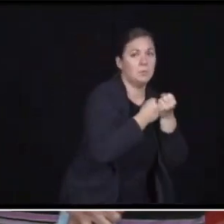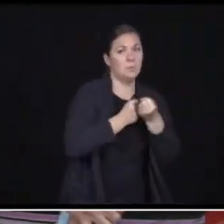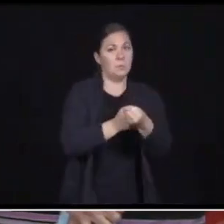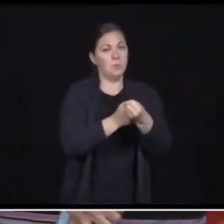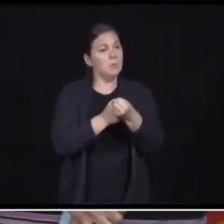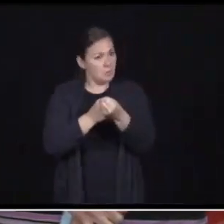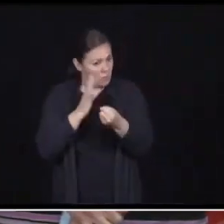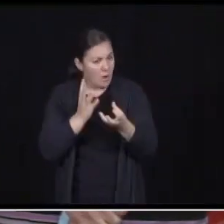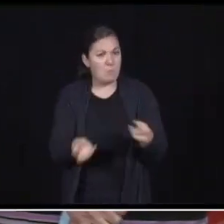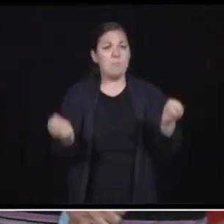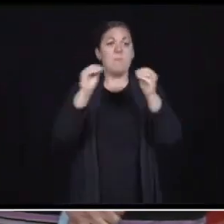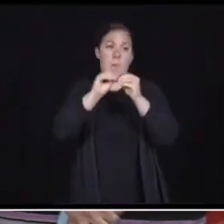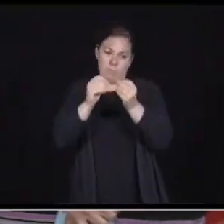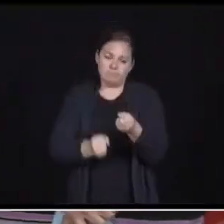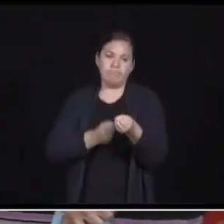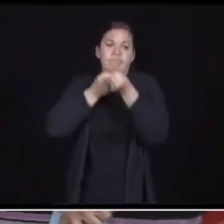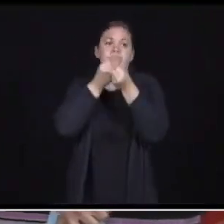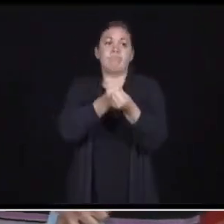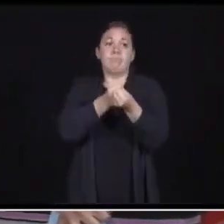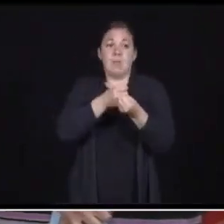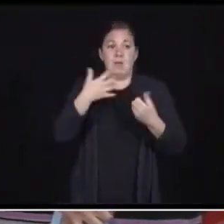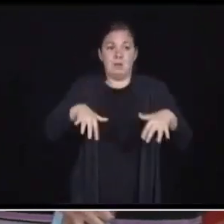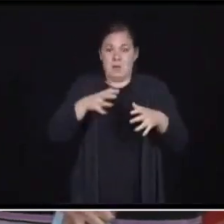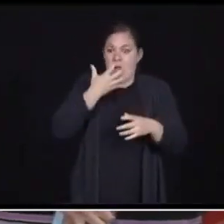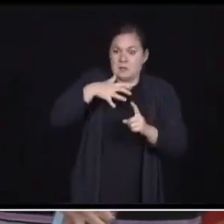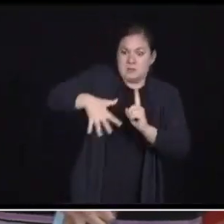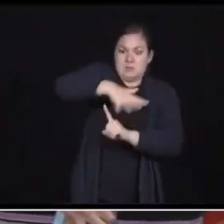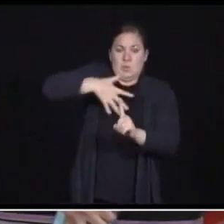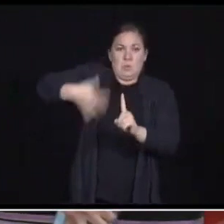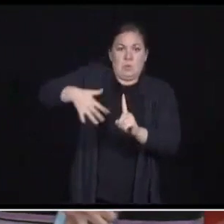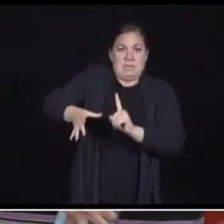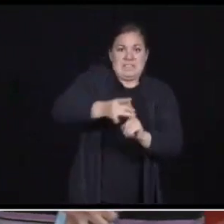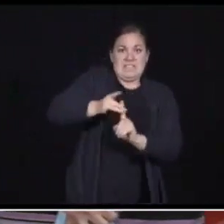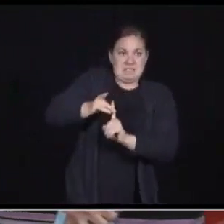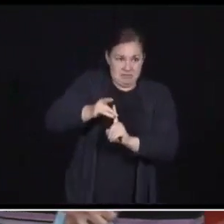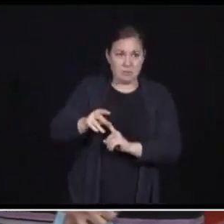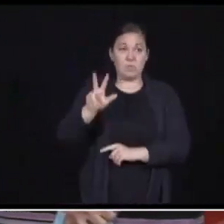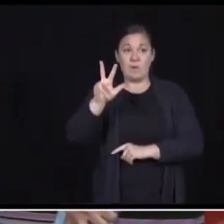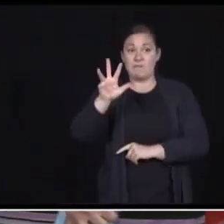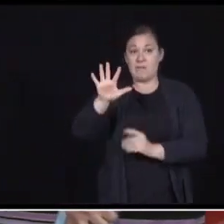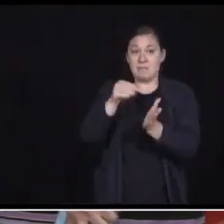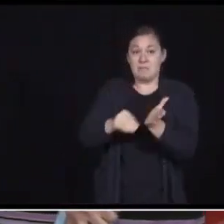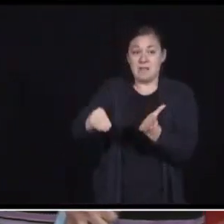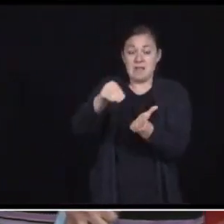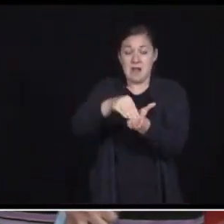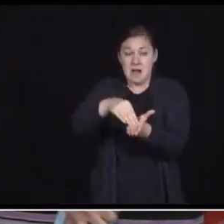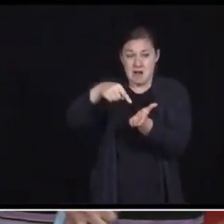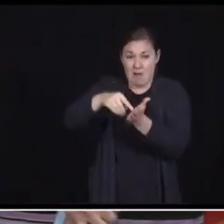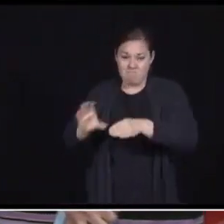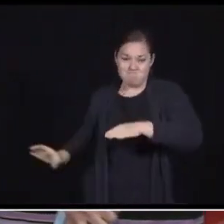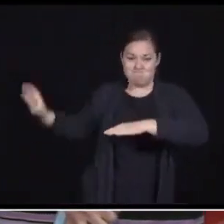schools and and hotspot communities. We are authorizing an additional $35 million to help schools in Toronto,